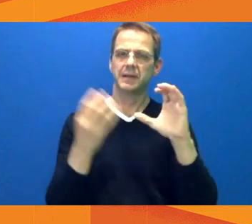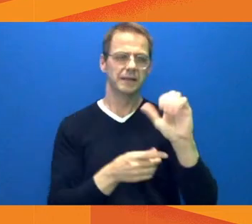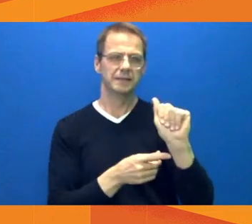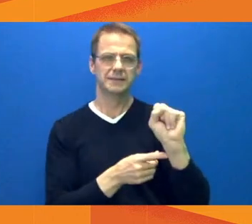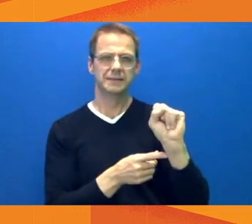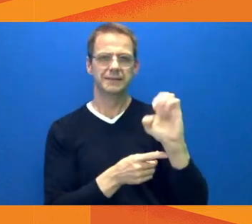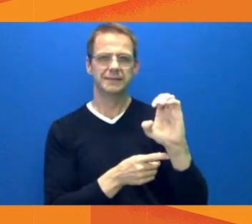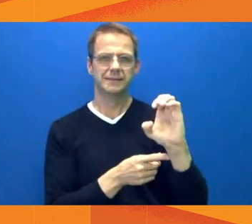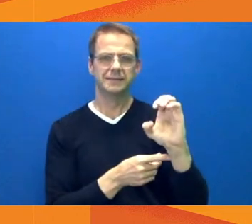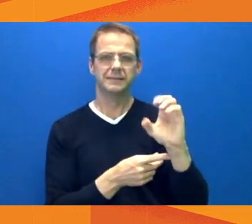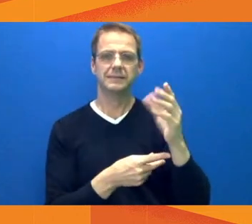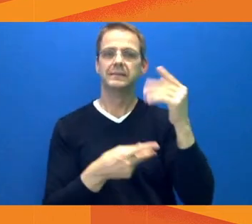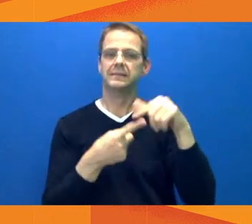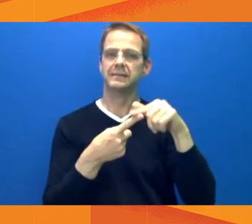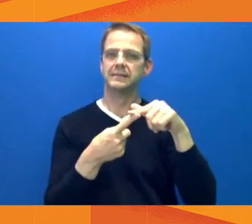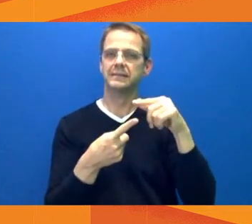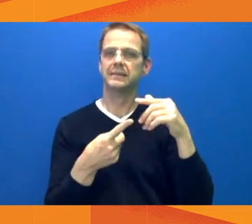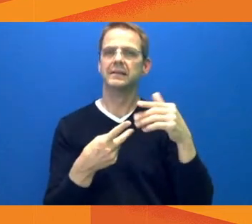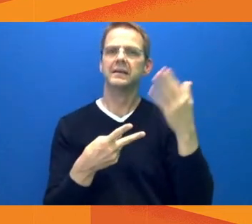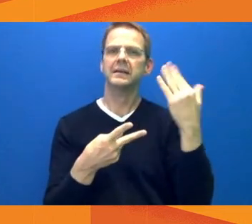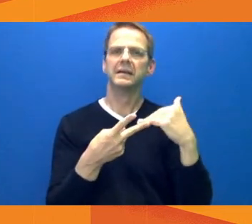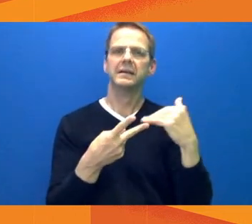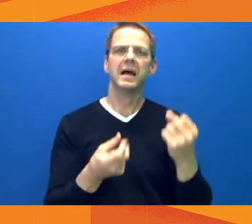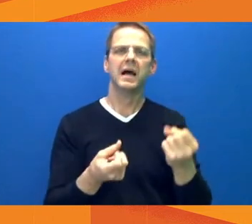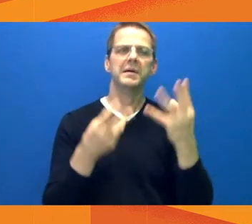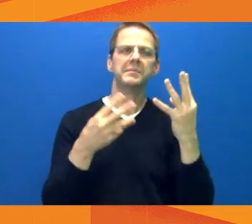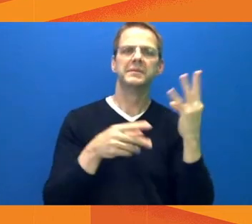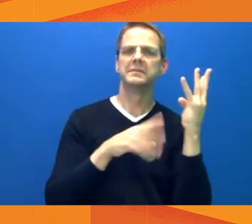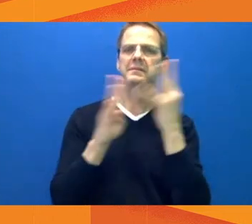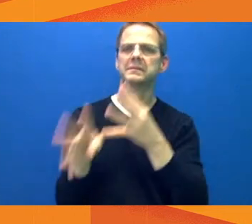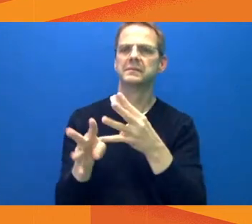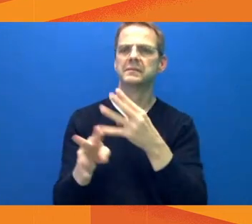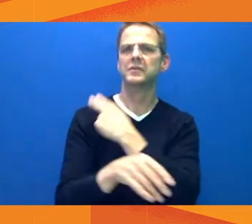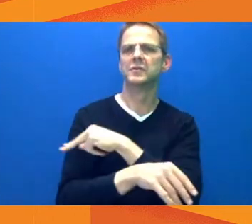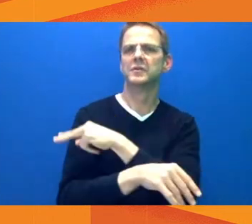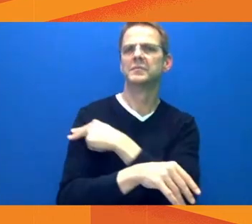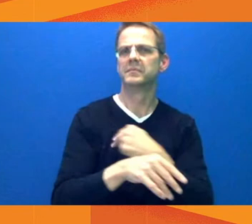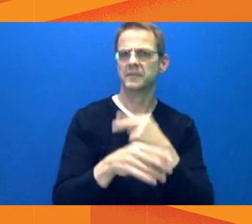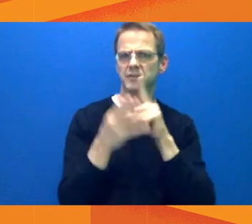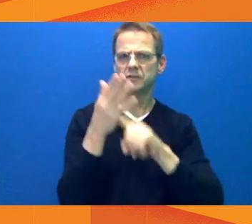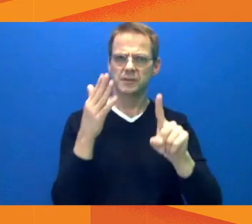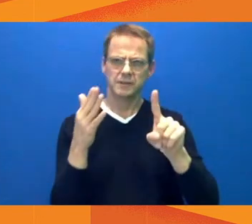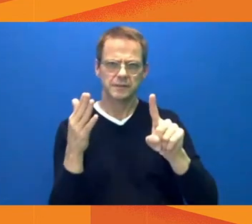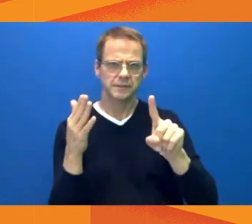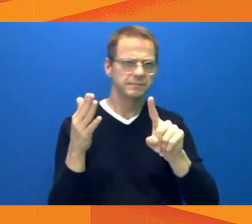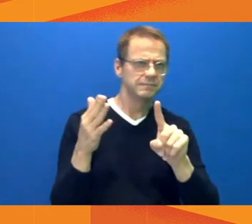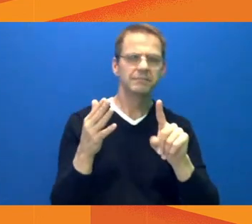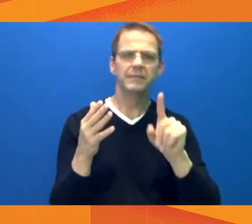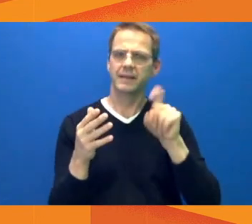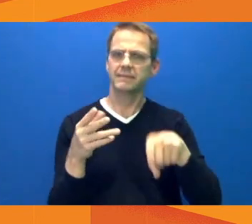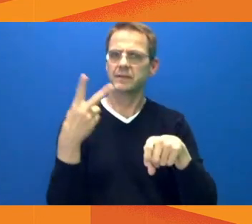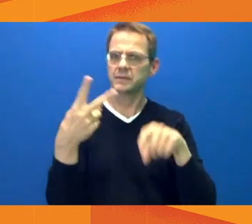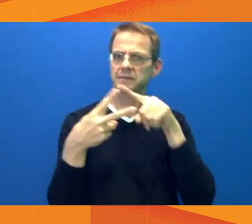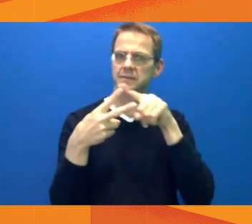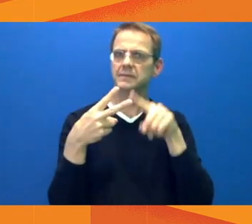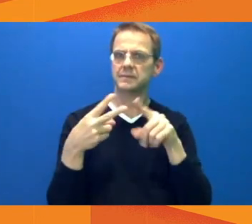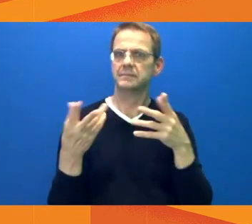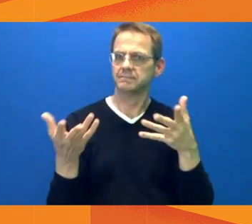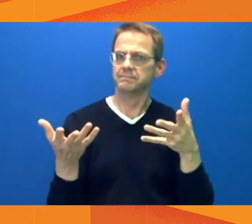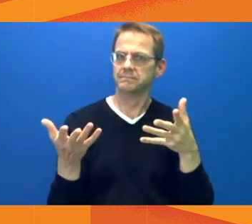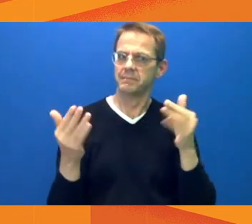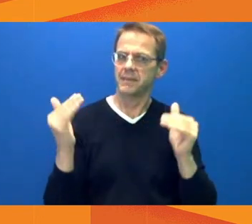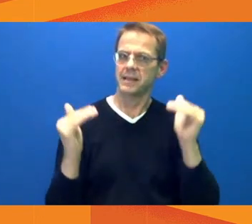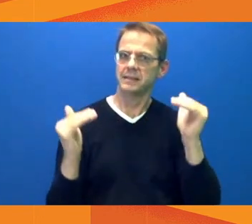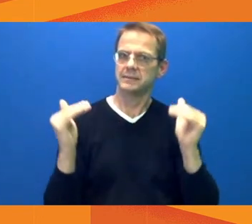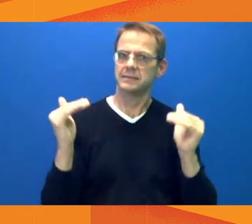pandemic. But health is not just measured by sickness. We are also tracking the use of pop-up facilities and shelters, the